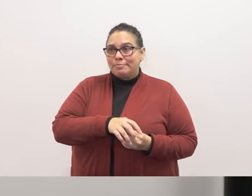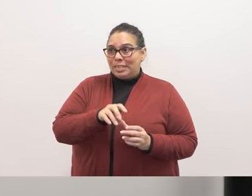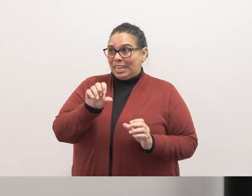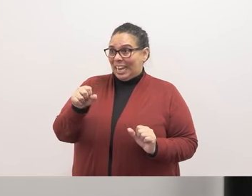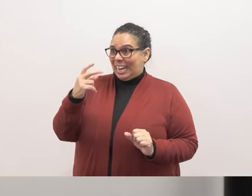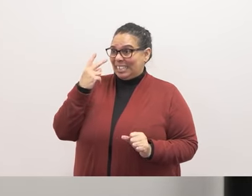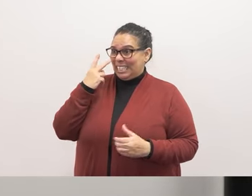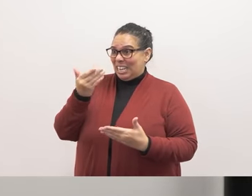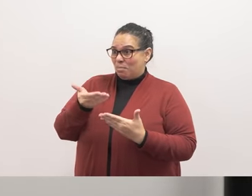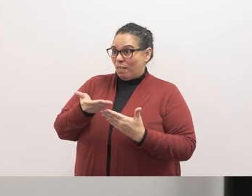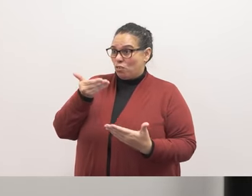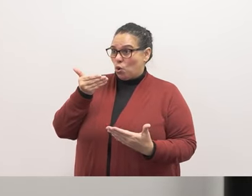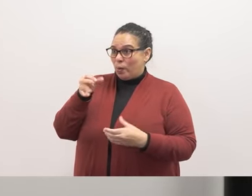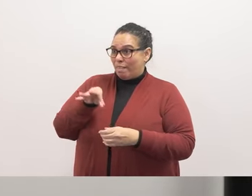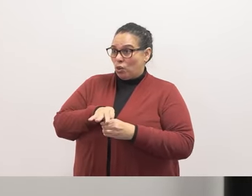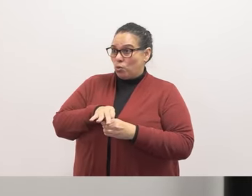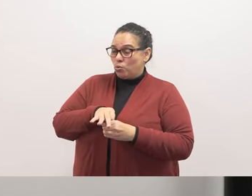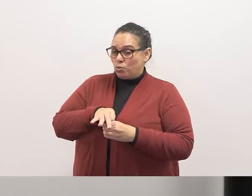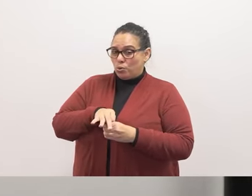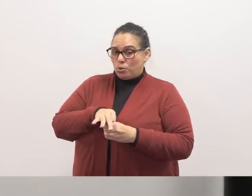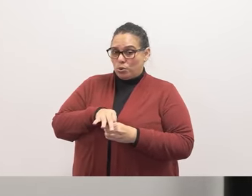see it before we take a vote?